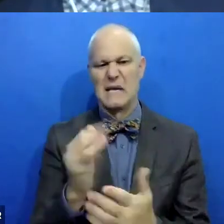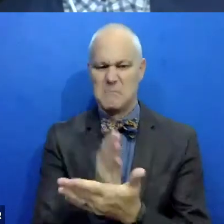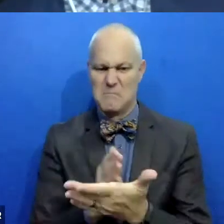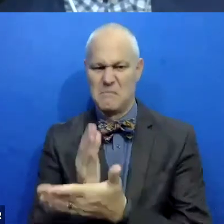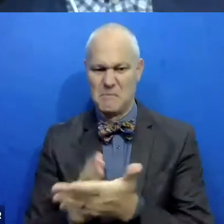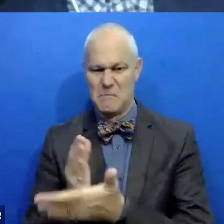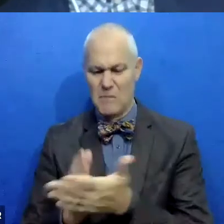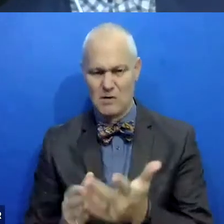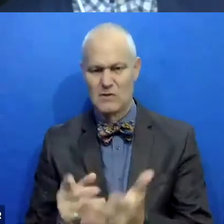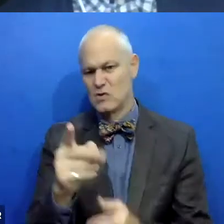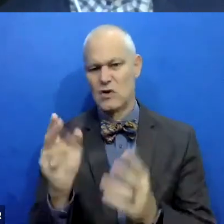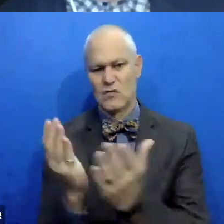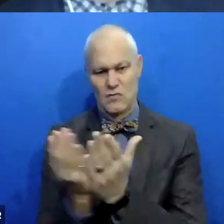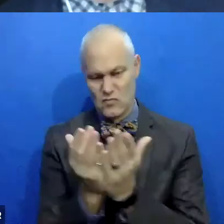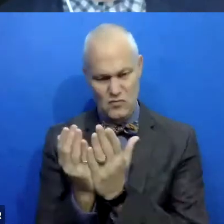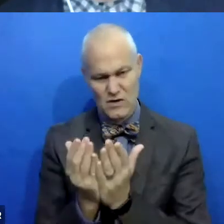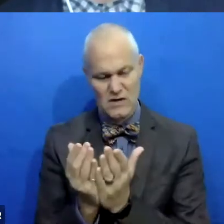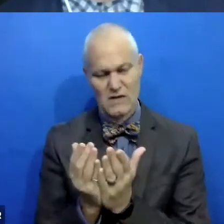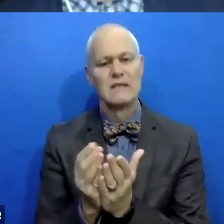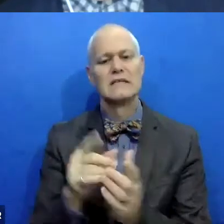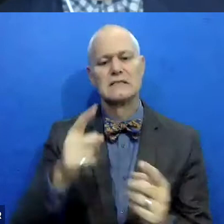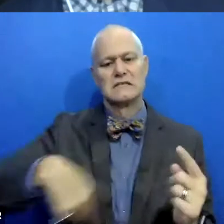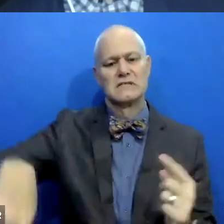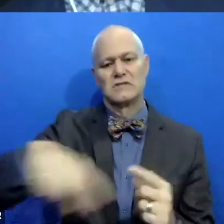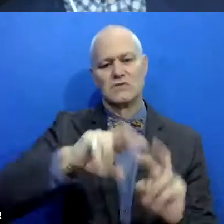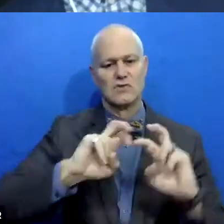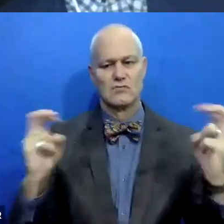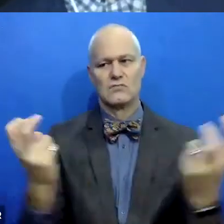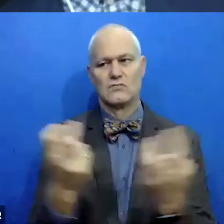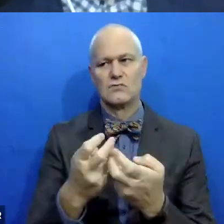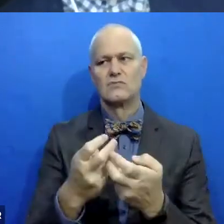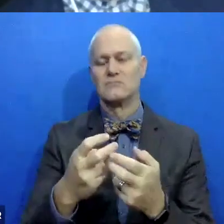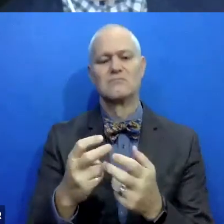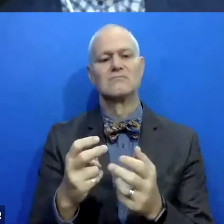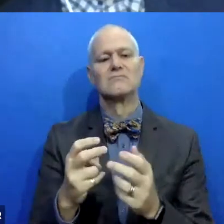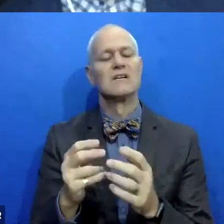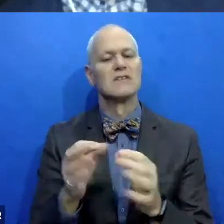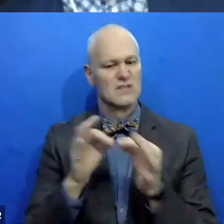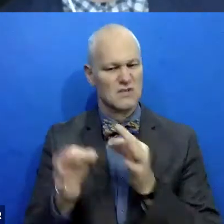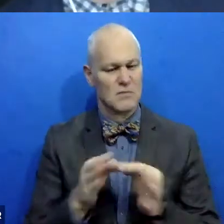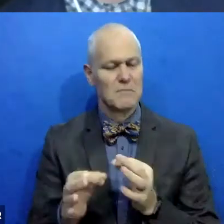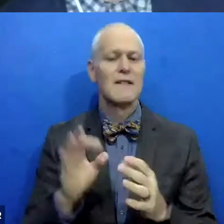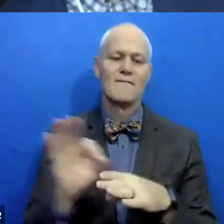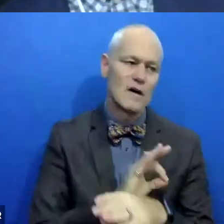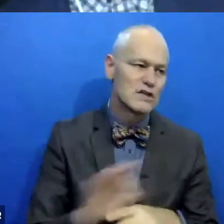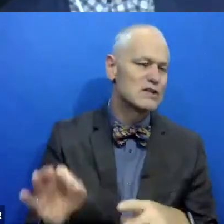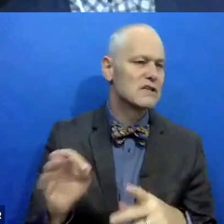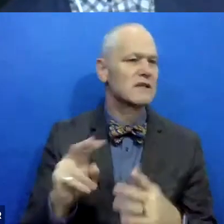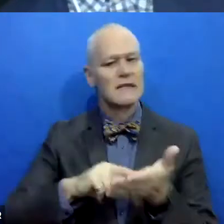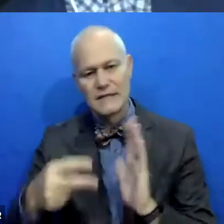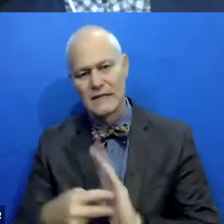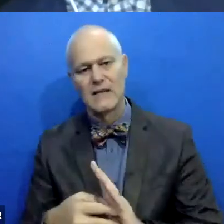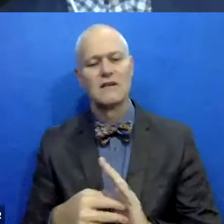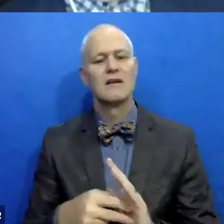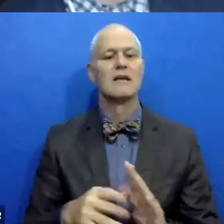what you can read in circle descriptions, uh, in terms of, uh, the way it functions and the intentions and the solemnity